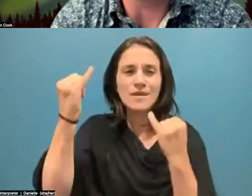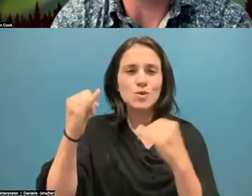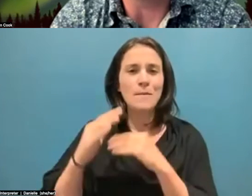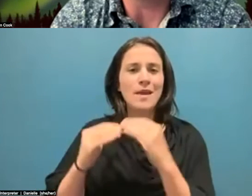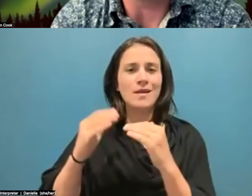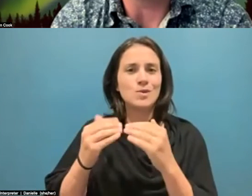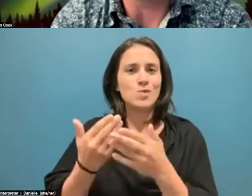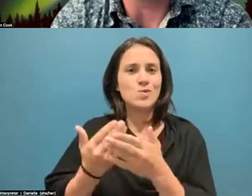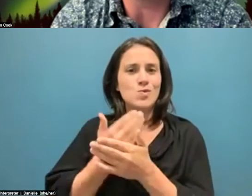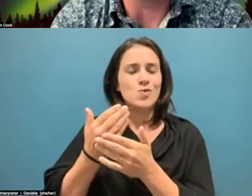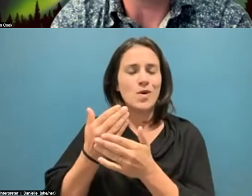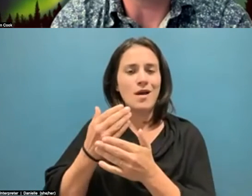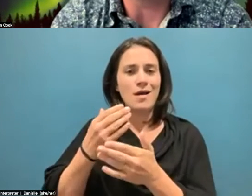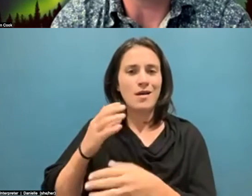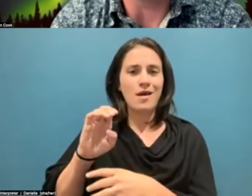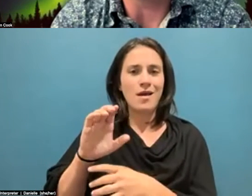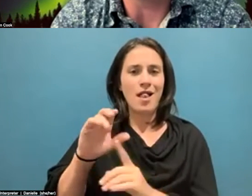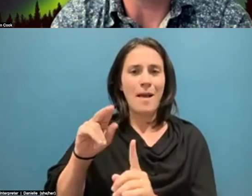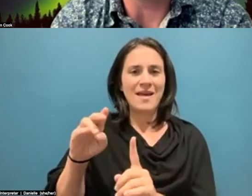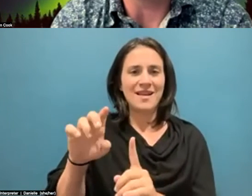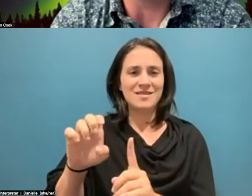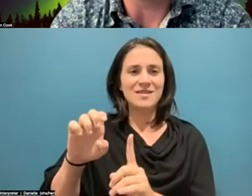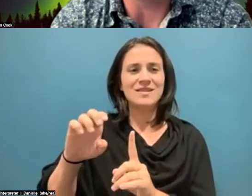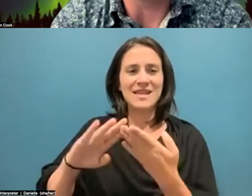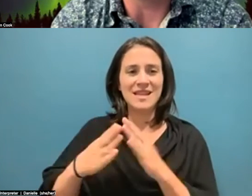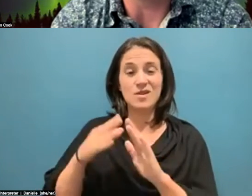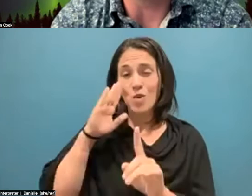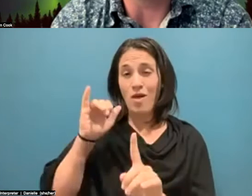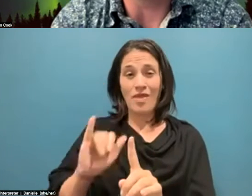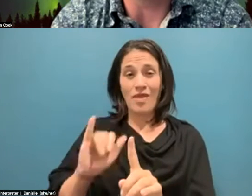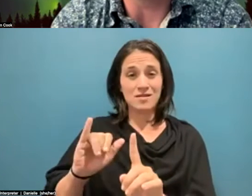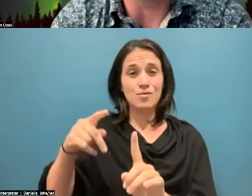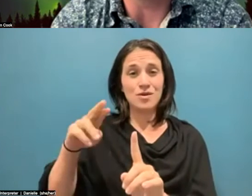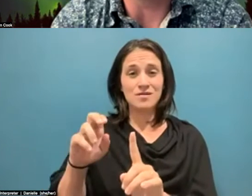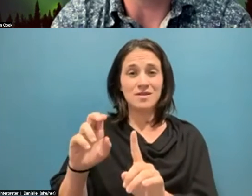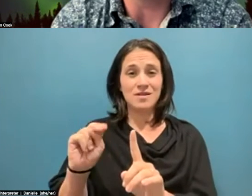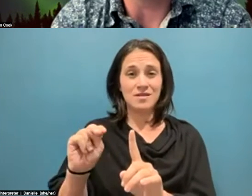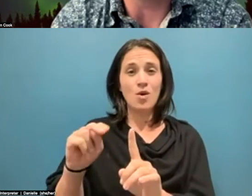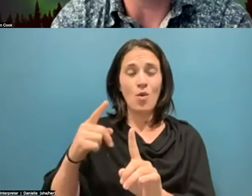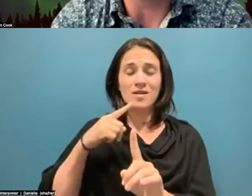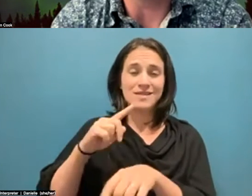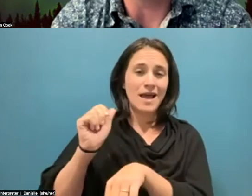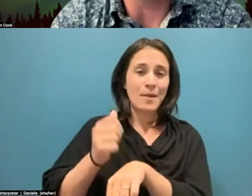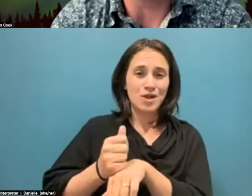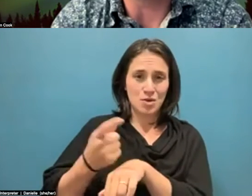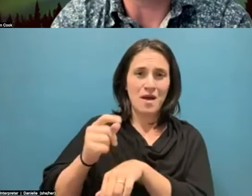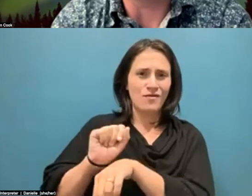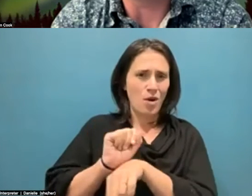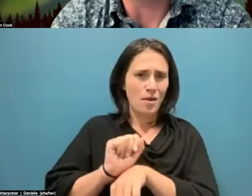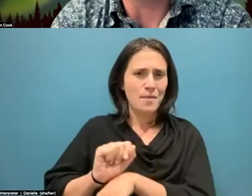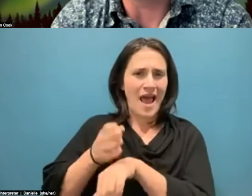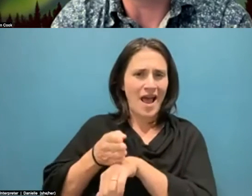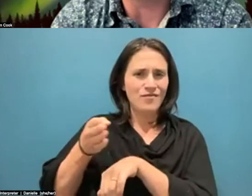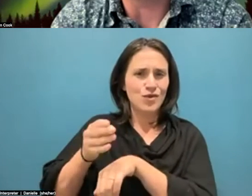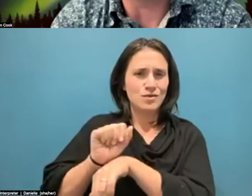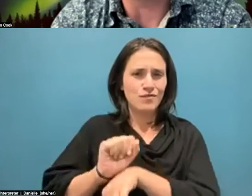chartered by formerly enslaved Africans after the Civil War. Ms. Dickens will be sharing the experiences of her community